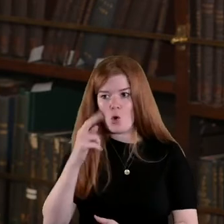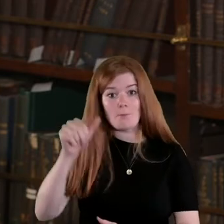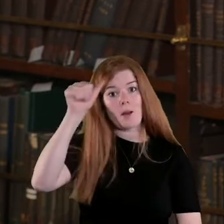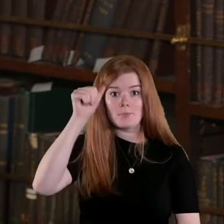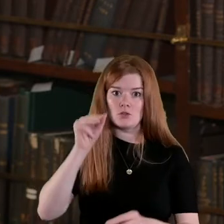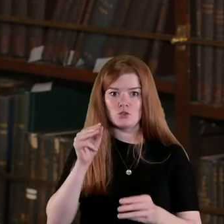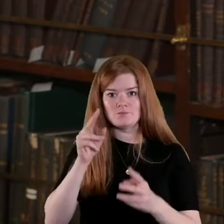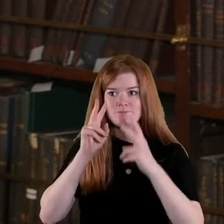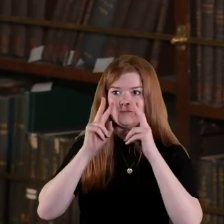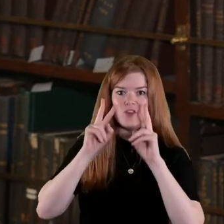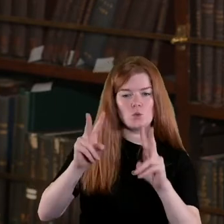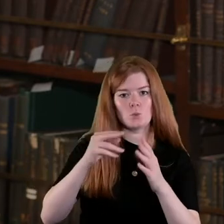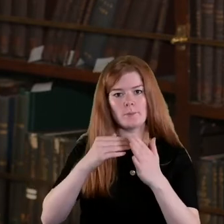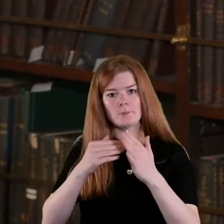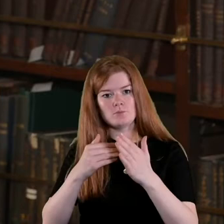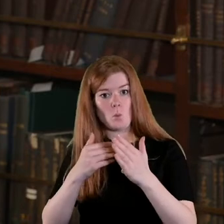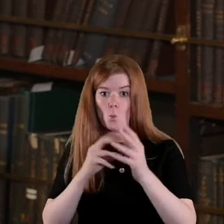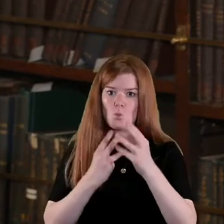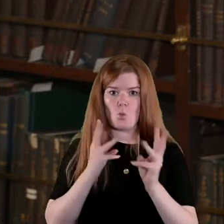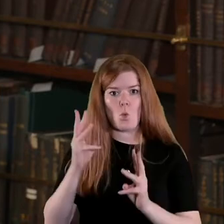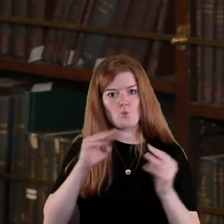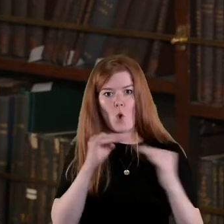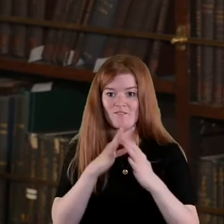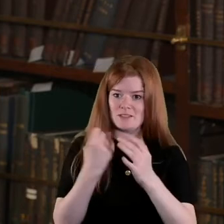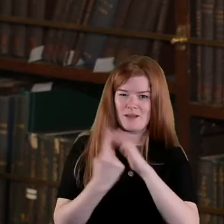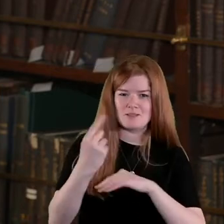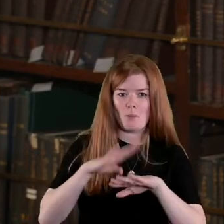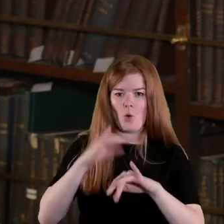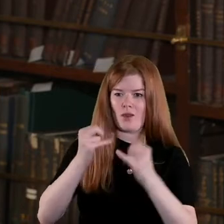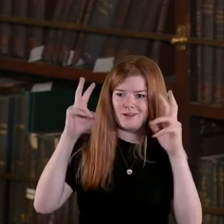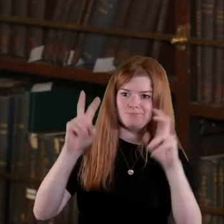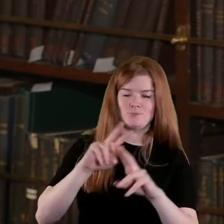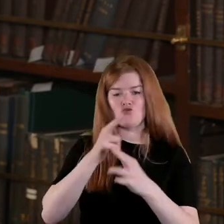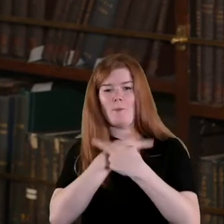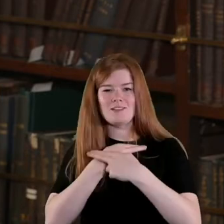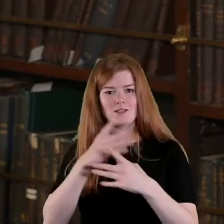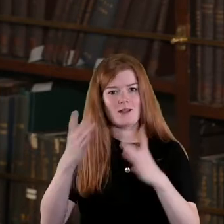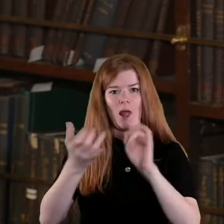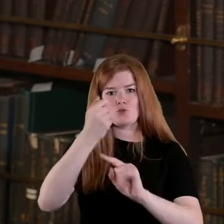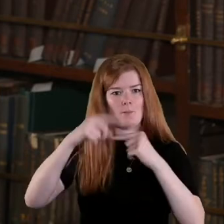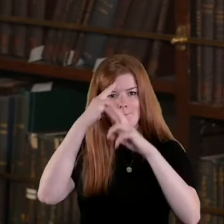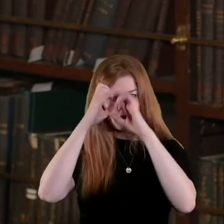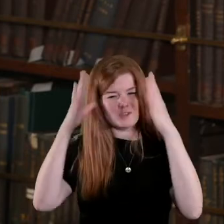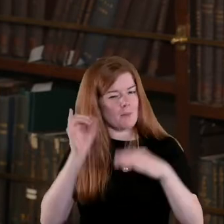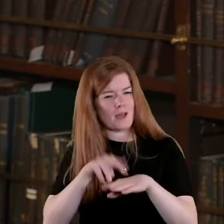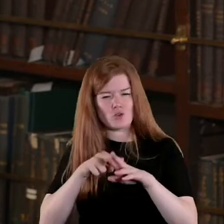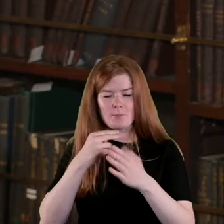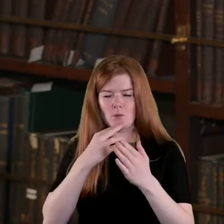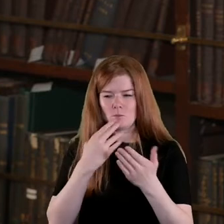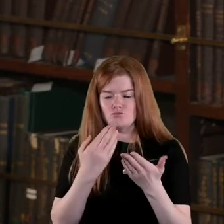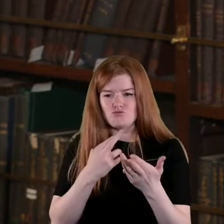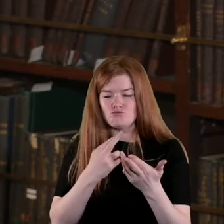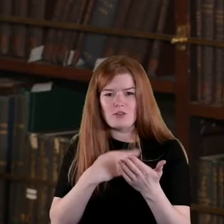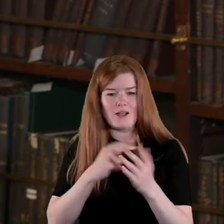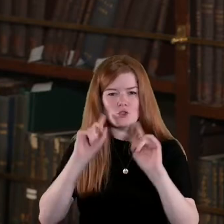image of a war of independence is more romantic or more it captures the imagination better or what are the reasons for that